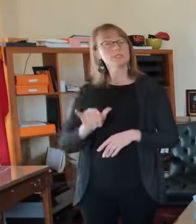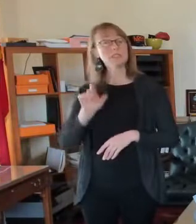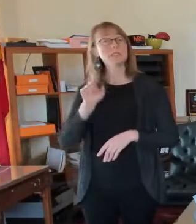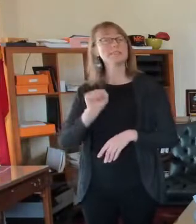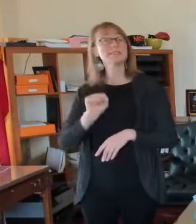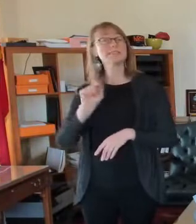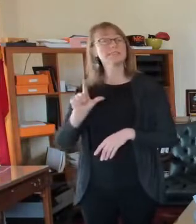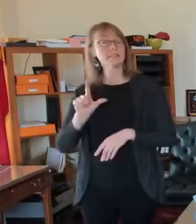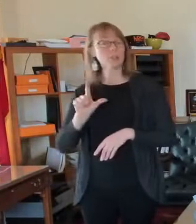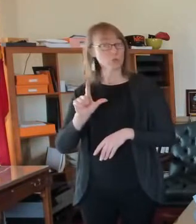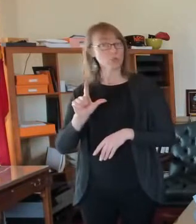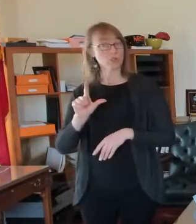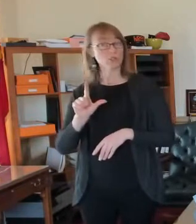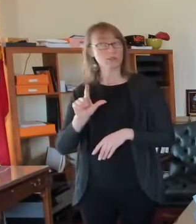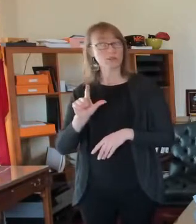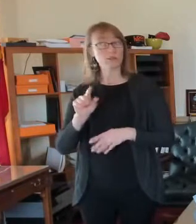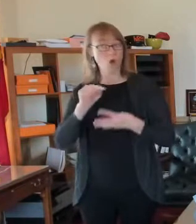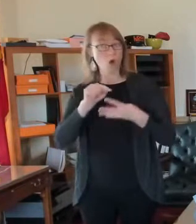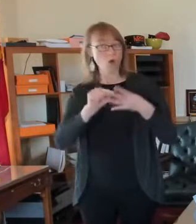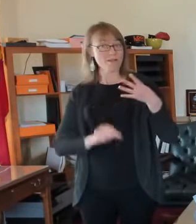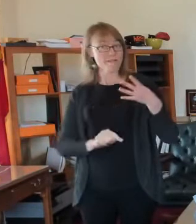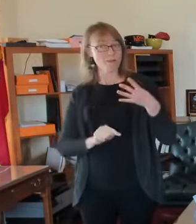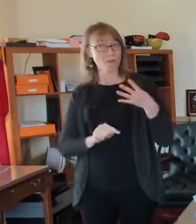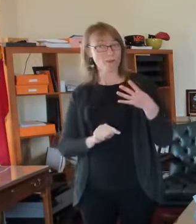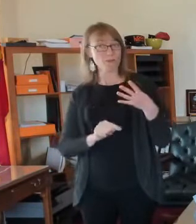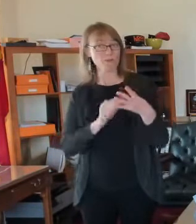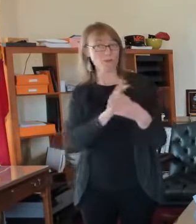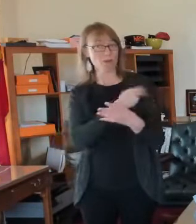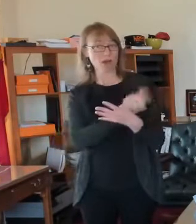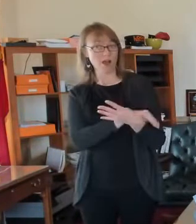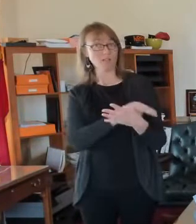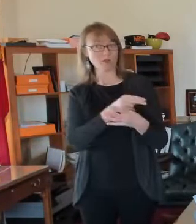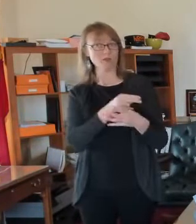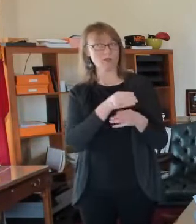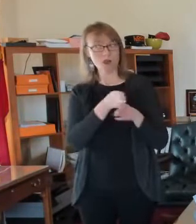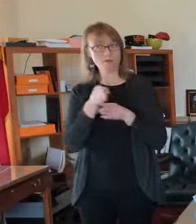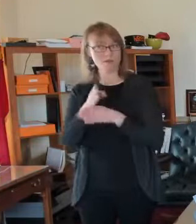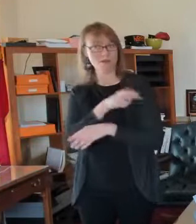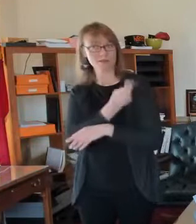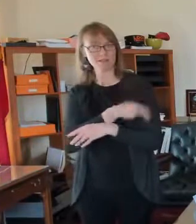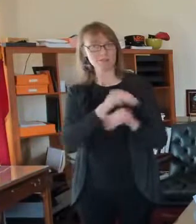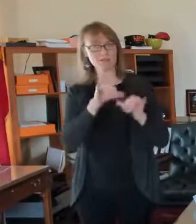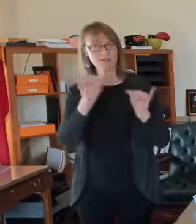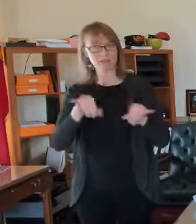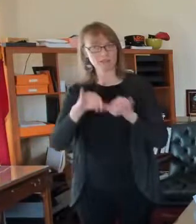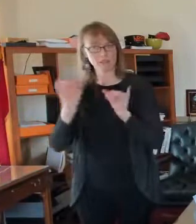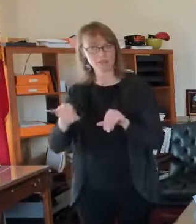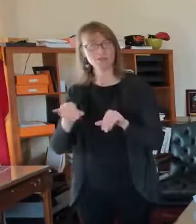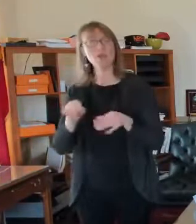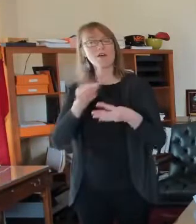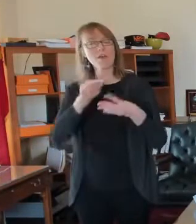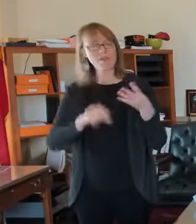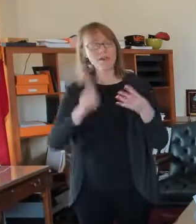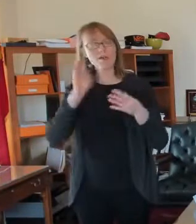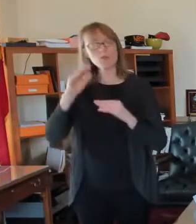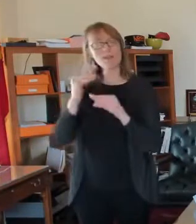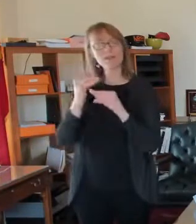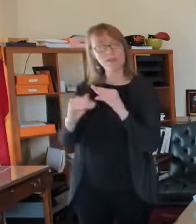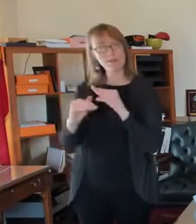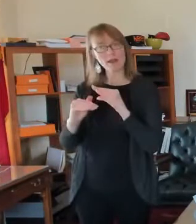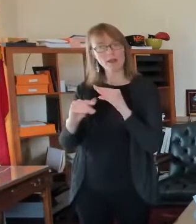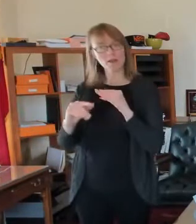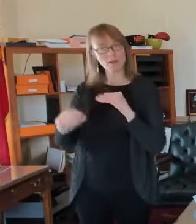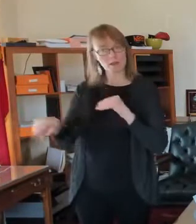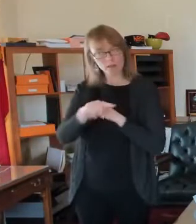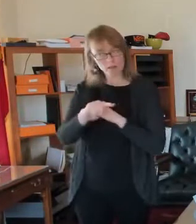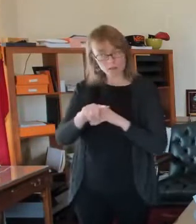email you. And, um, so it's not the kind of thing where you can just show up and get the vaccination. Now the map,